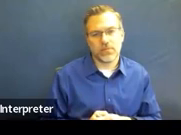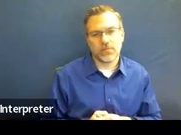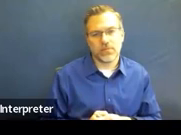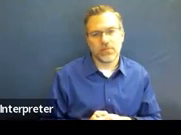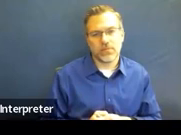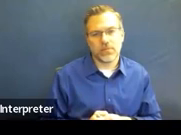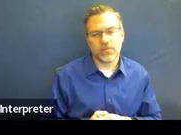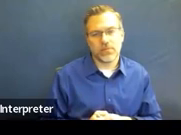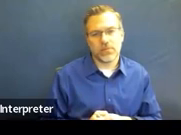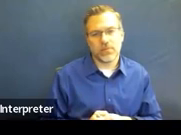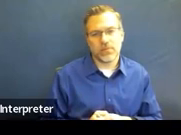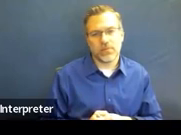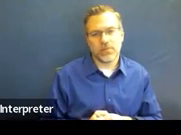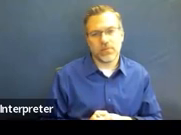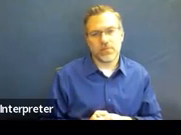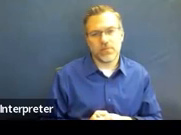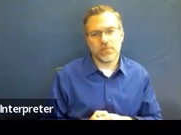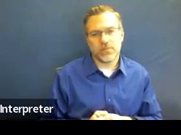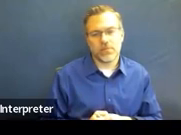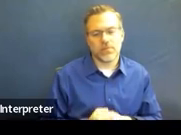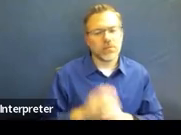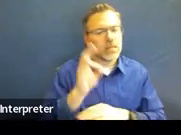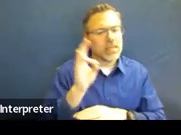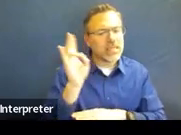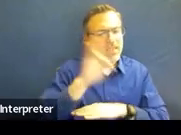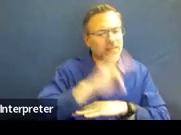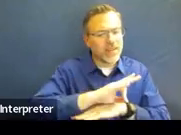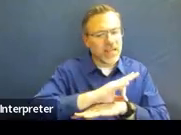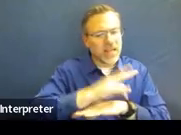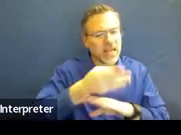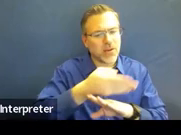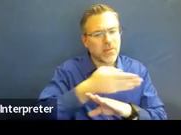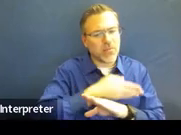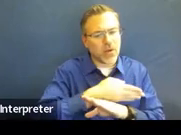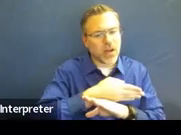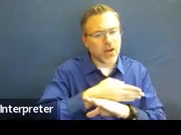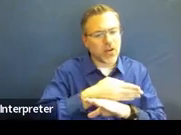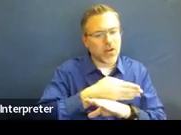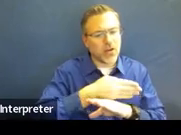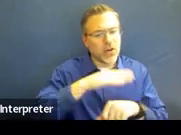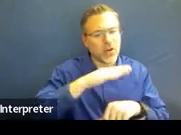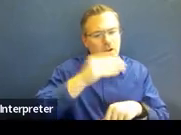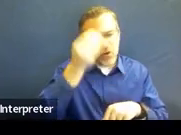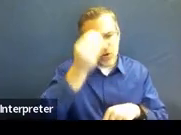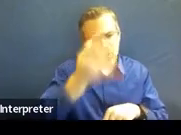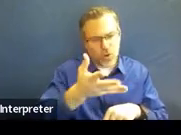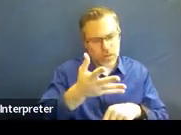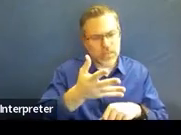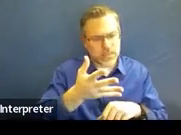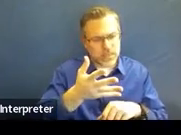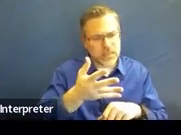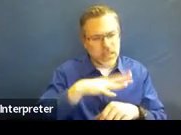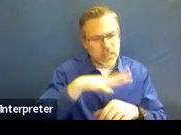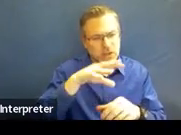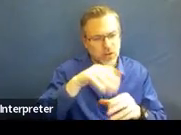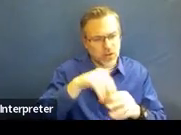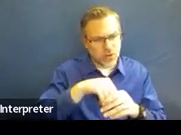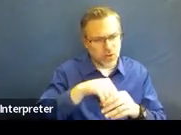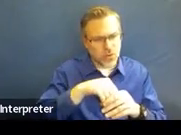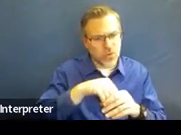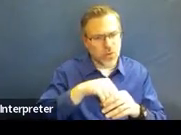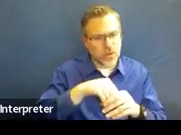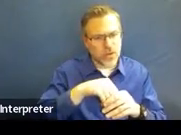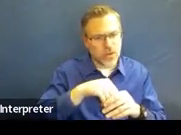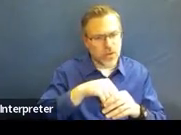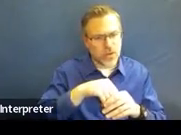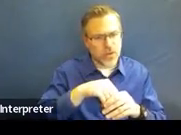Does the seven-day prior notice count with amendments? So that would be an